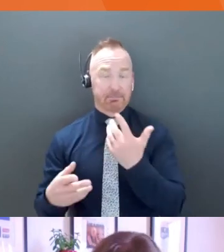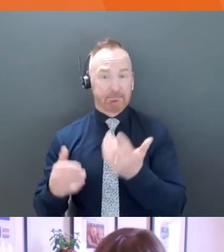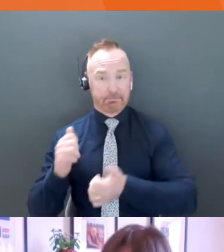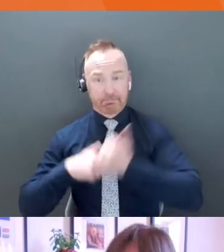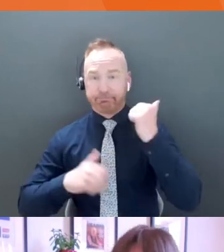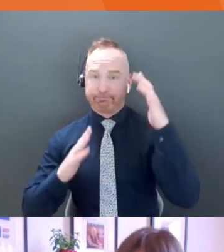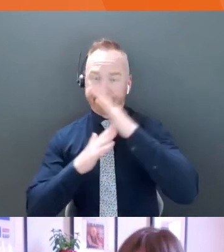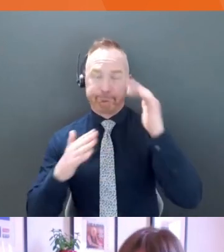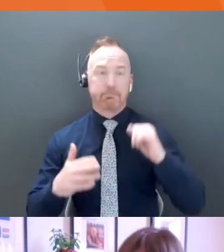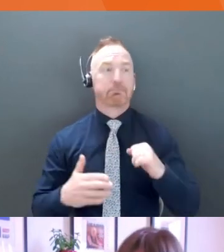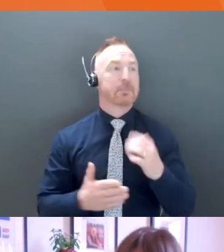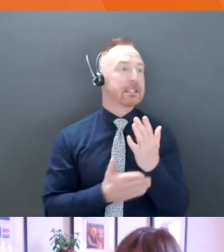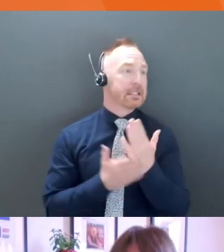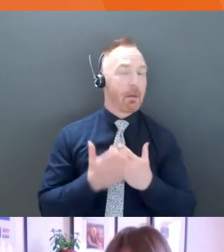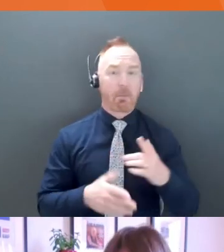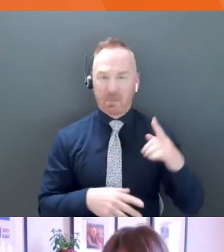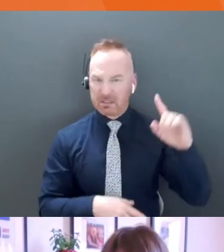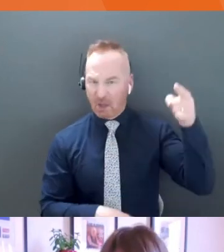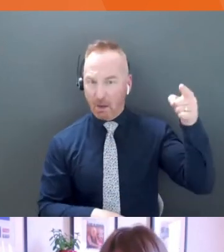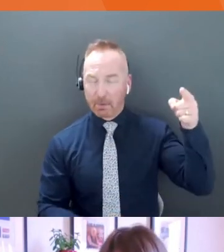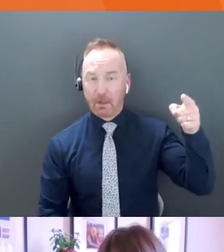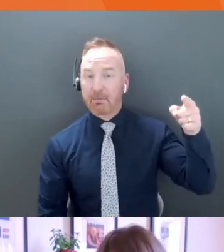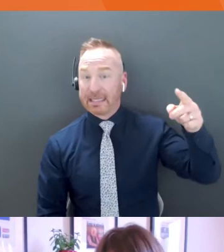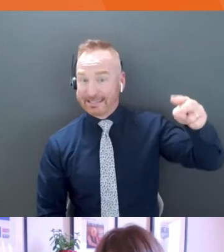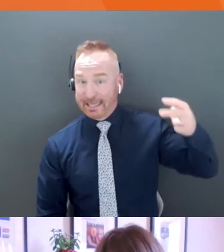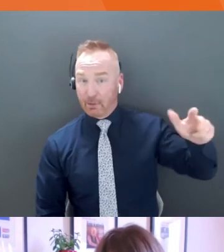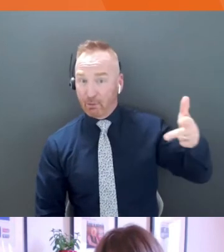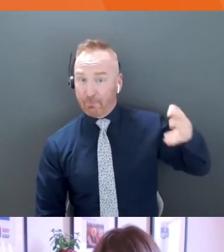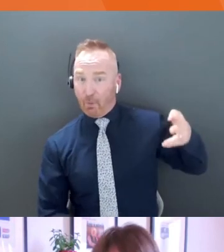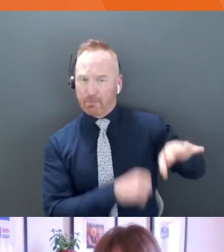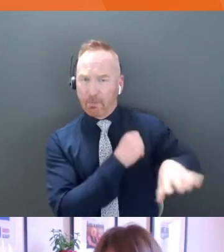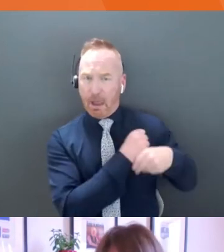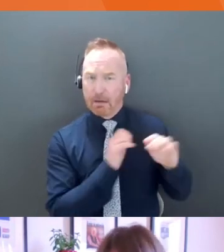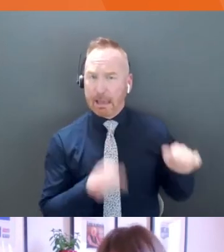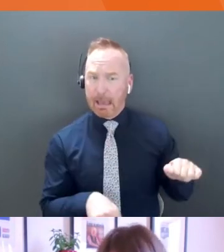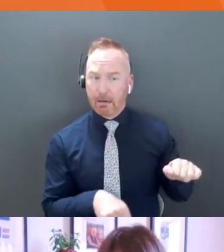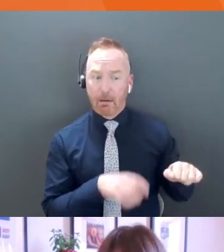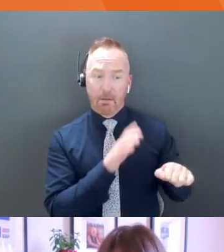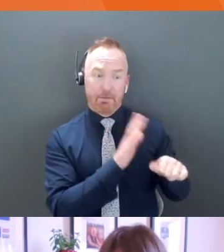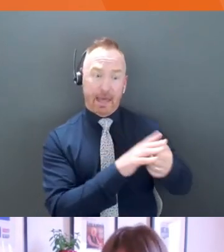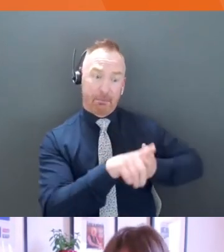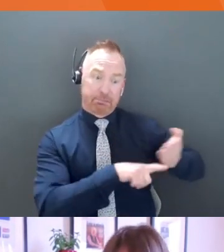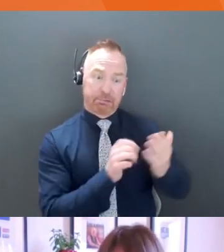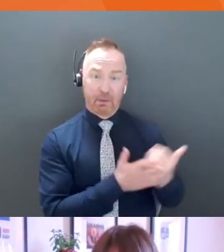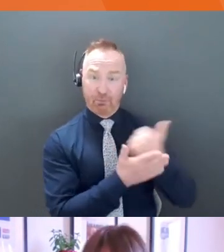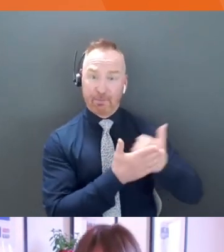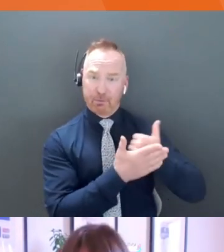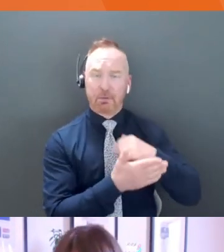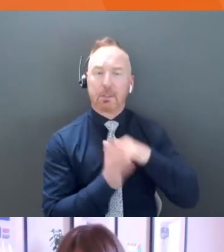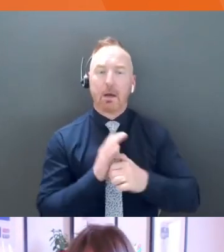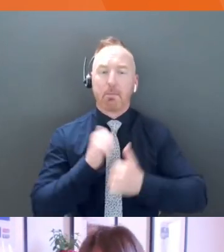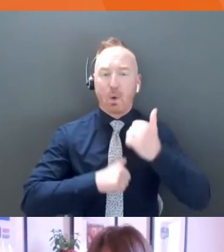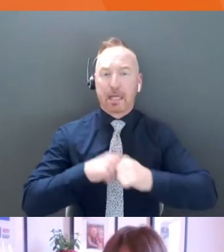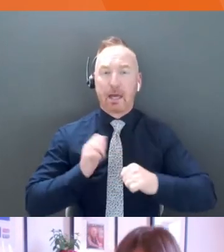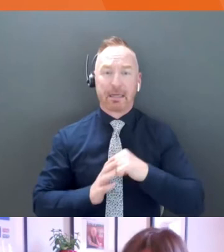that are going to feed into that, but might not be your main revenue stream. Cause most companies it's not 33, 33,